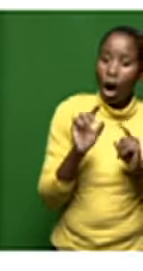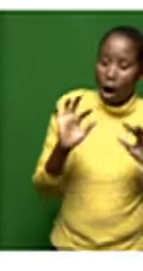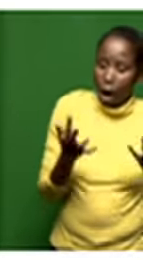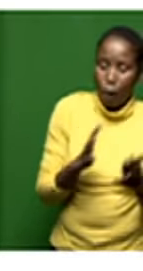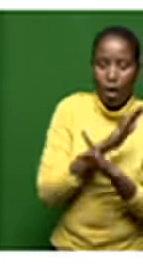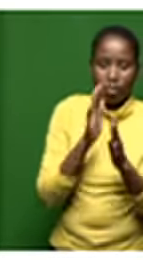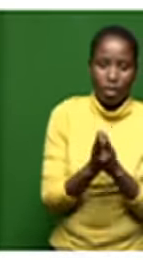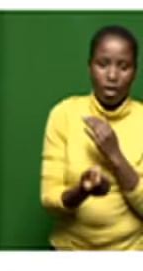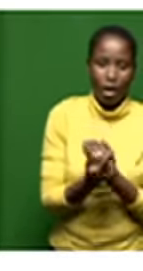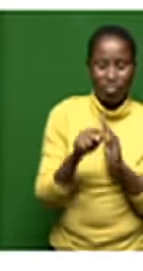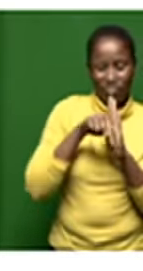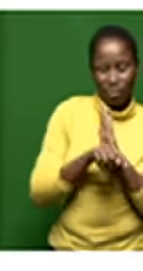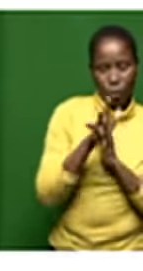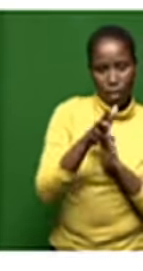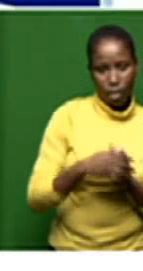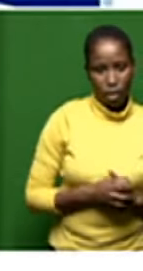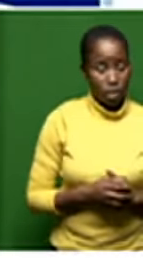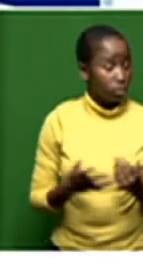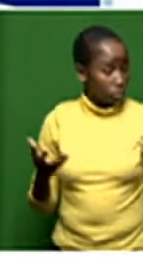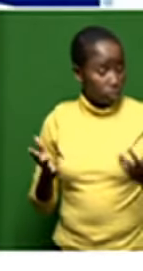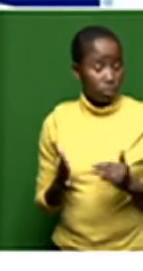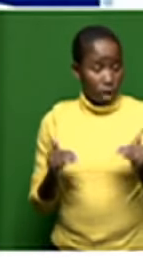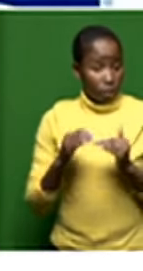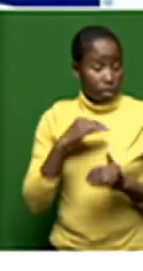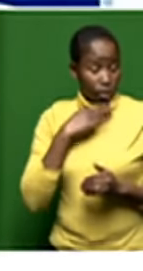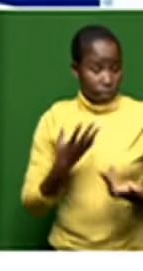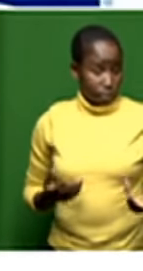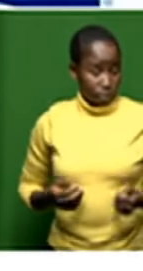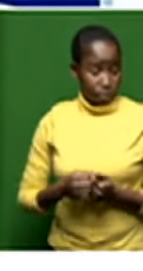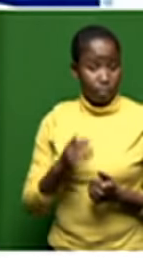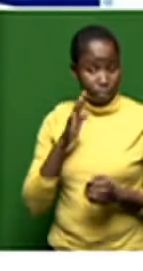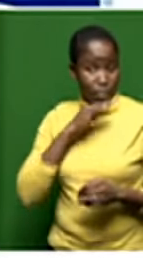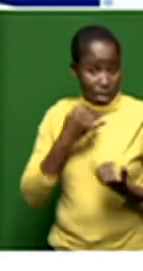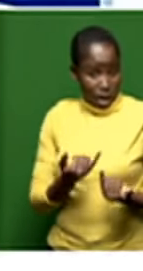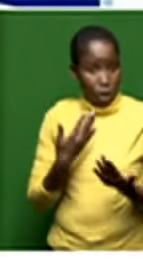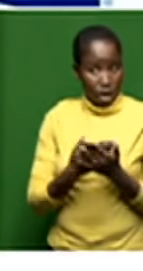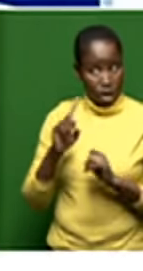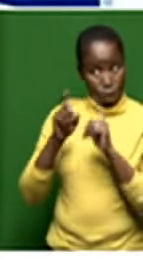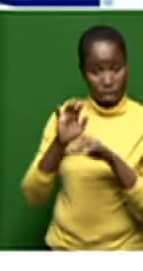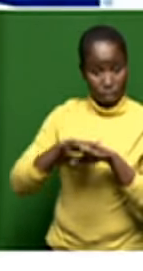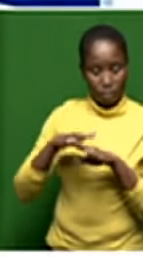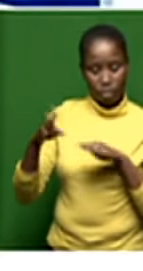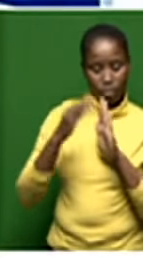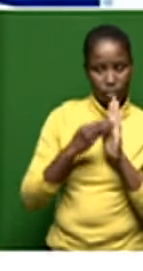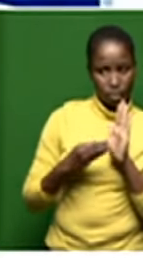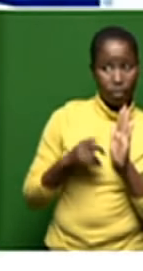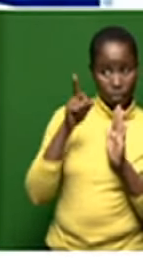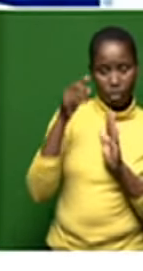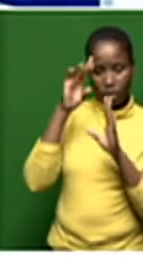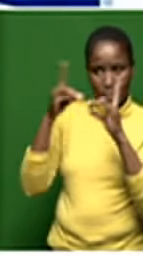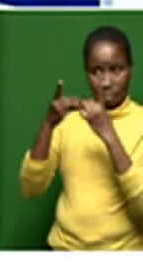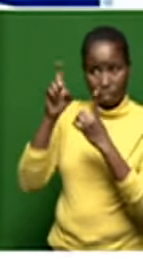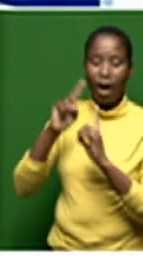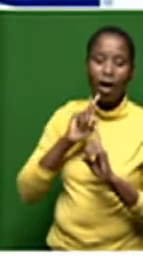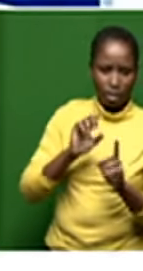unfold way forward fair enough and and we'll put those questions to the department as far as they need to answer